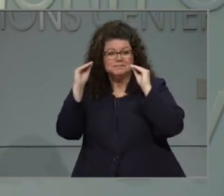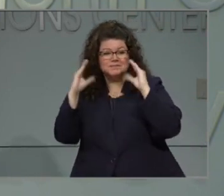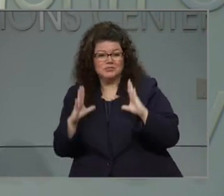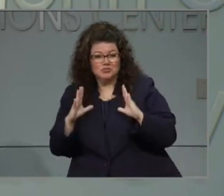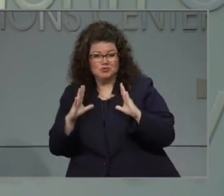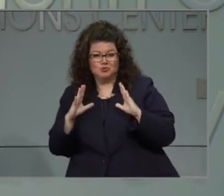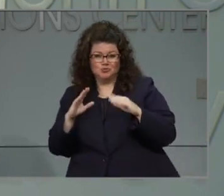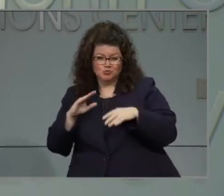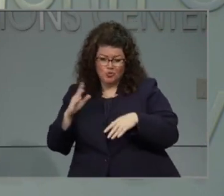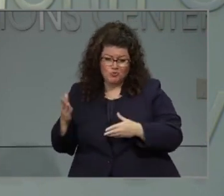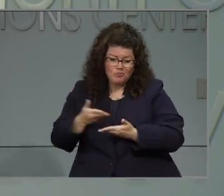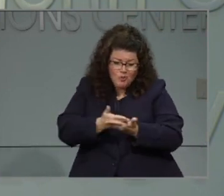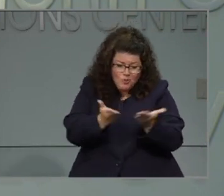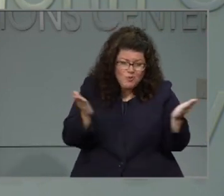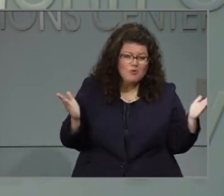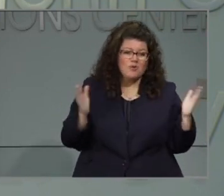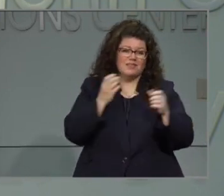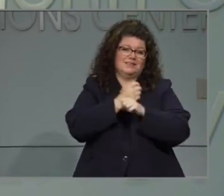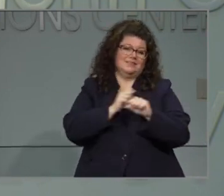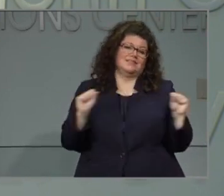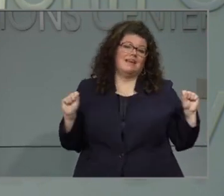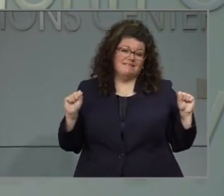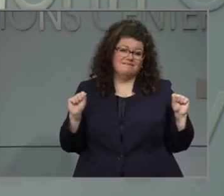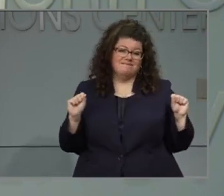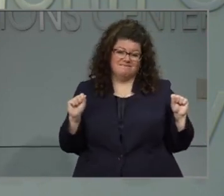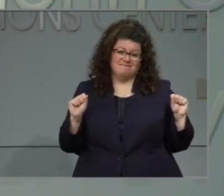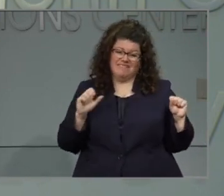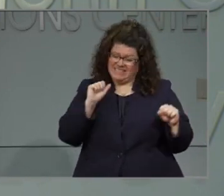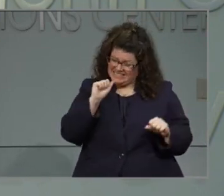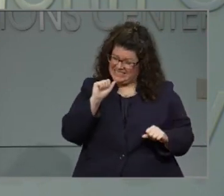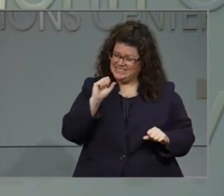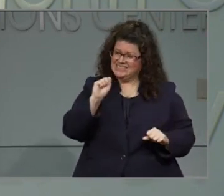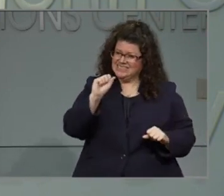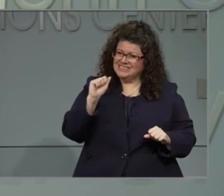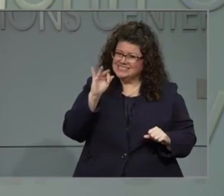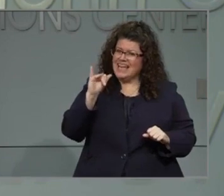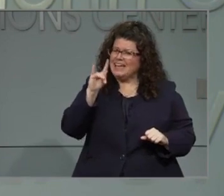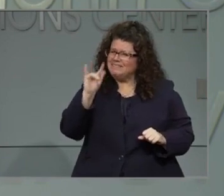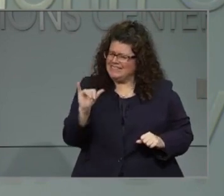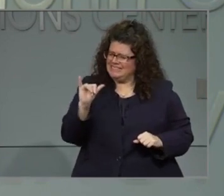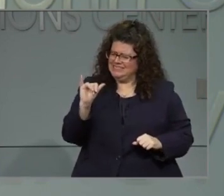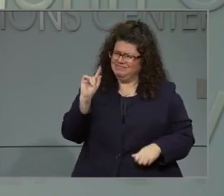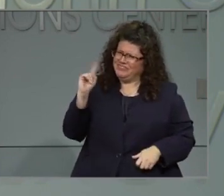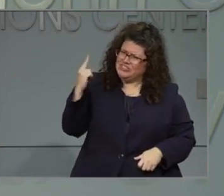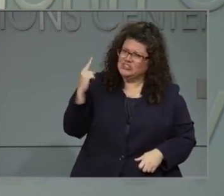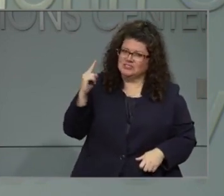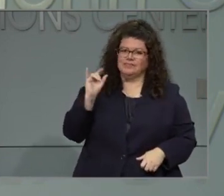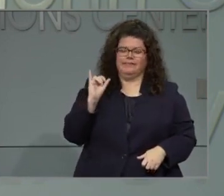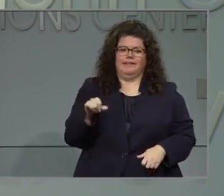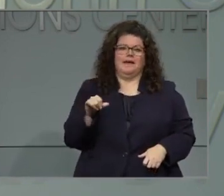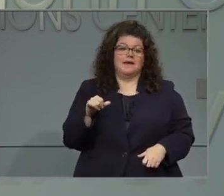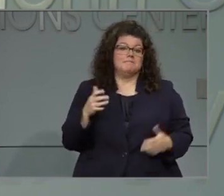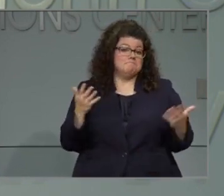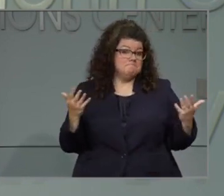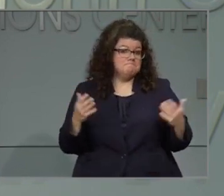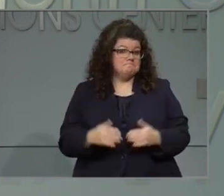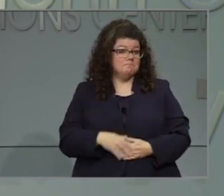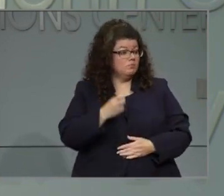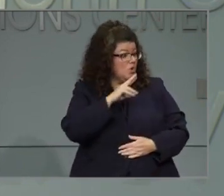to make the right decisions that put safety at the head of the goal. Dr. Cohen, would you want? Okay.